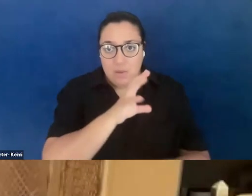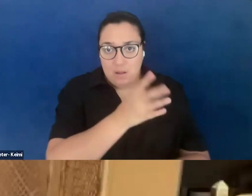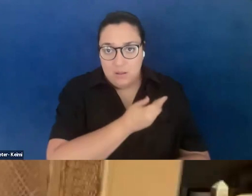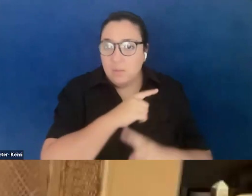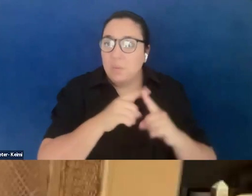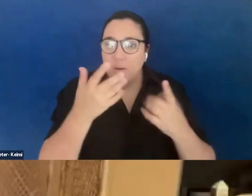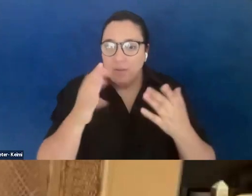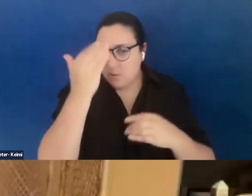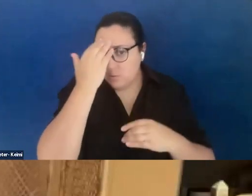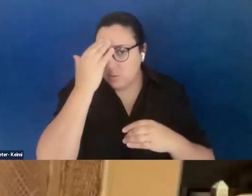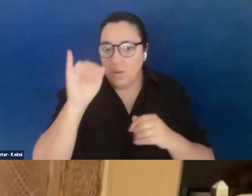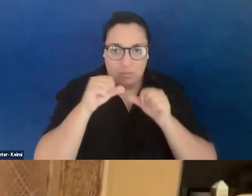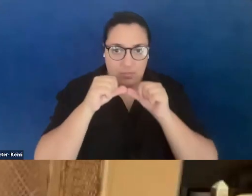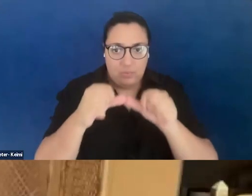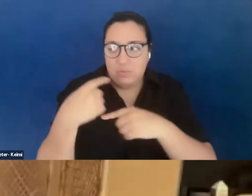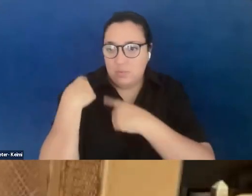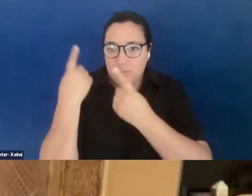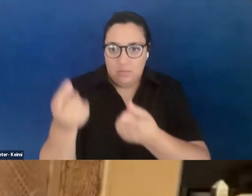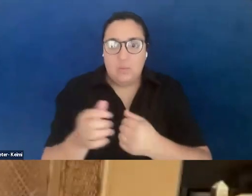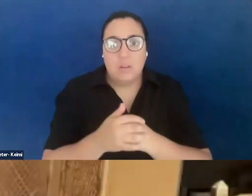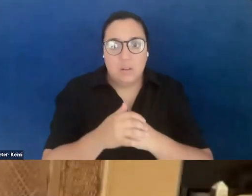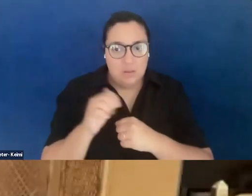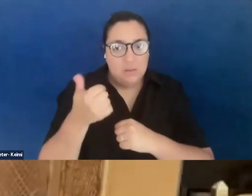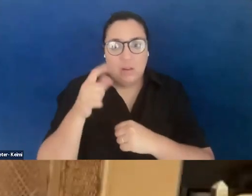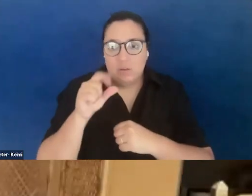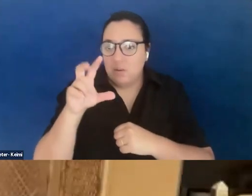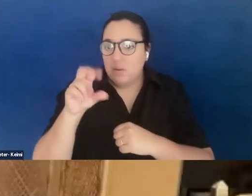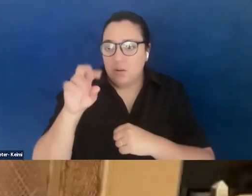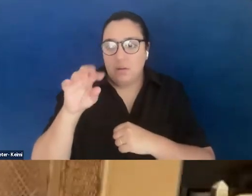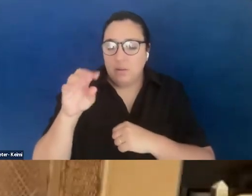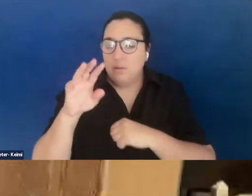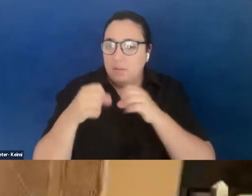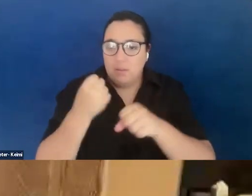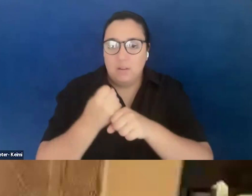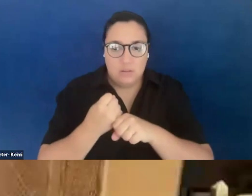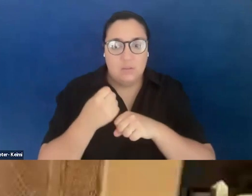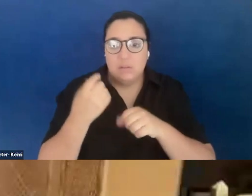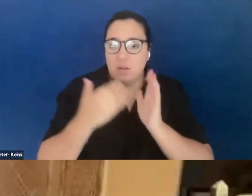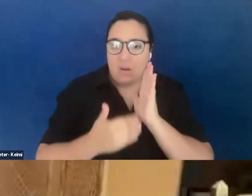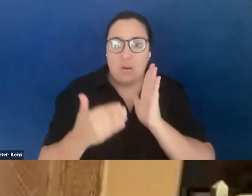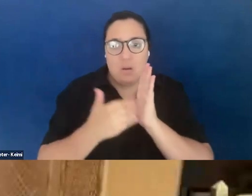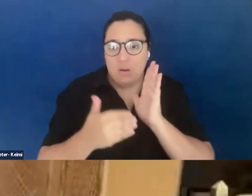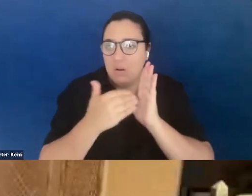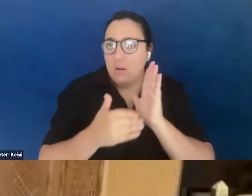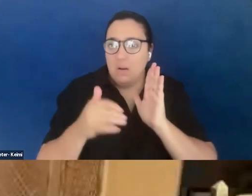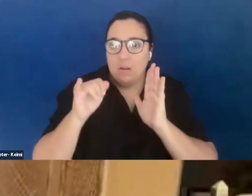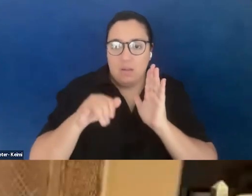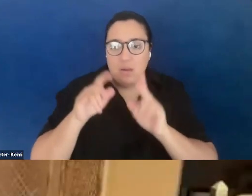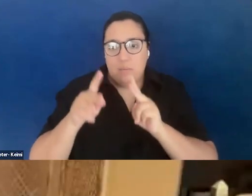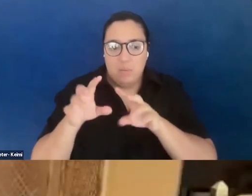ongoing. And this is decades. And it kind of feels like it's a revisiting over and over again, of this kind of settler,